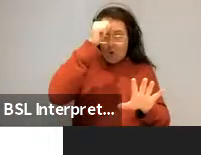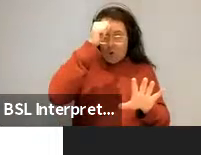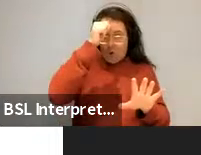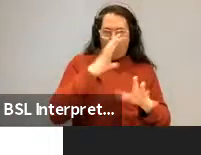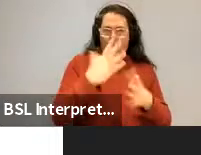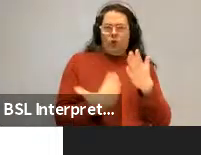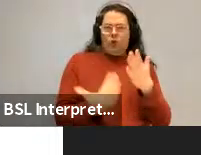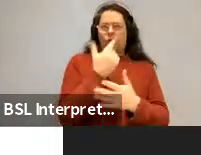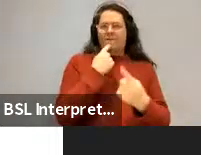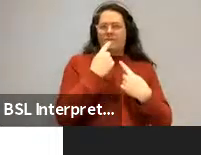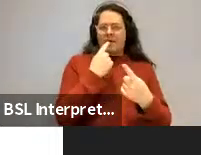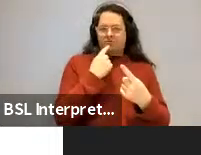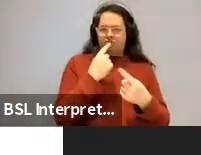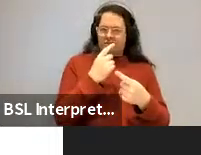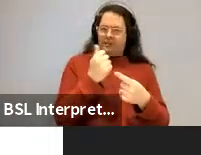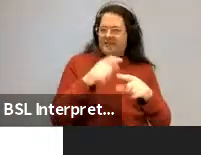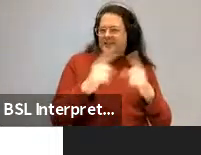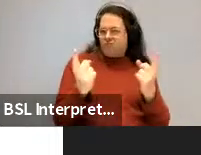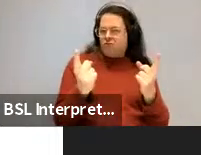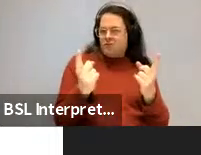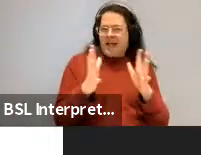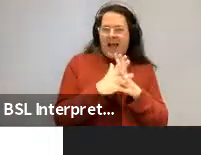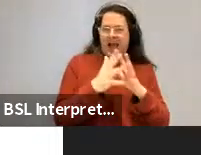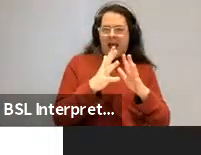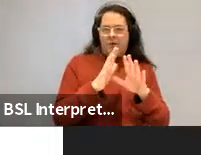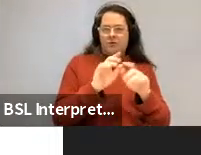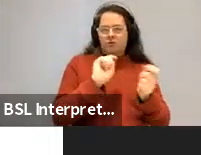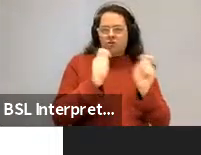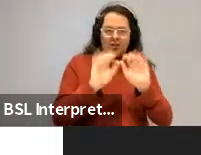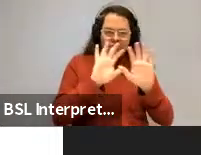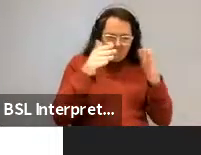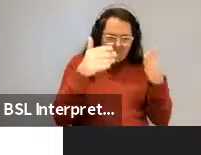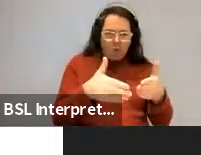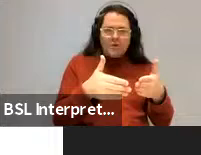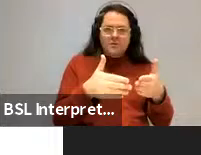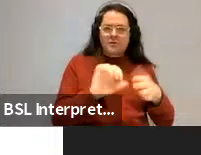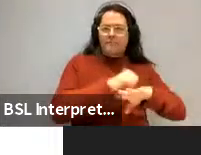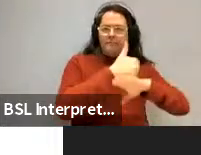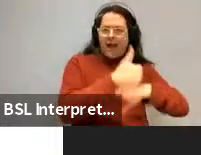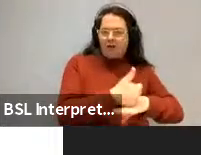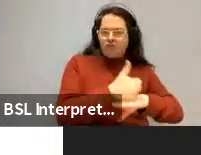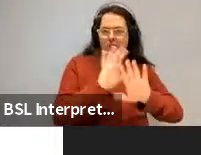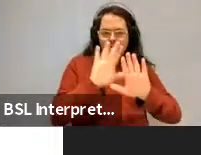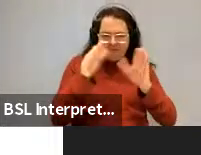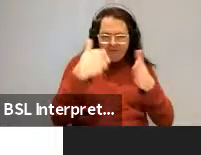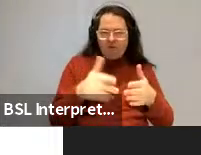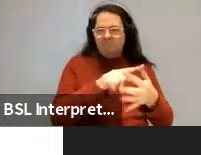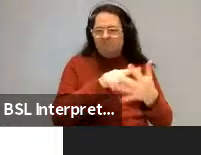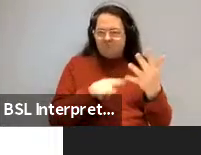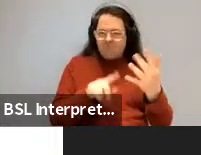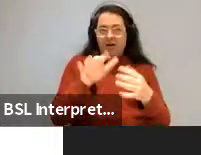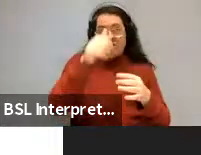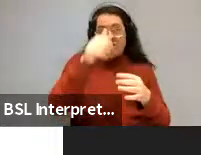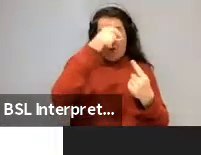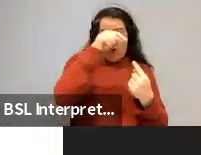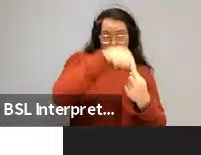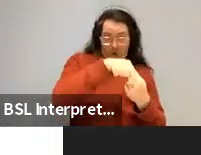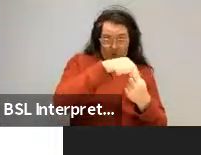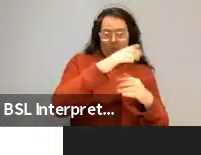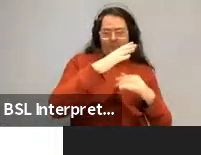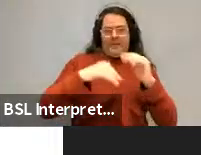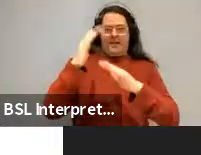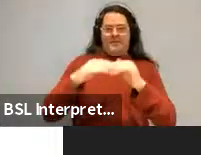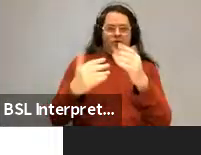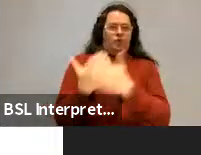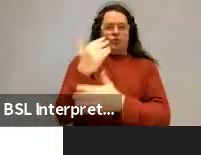focus, uh, discourse and, and what is known anchoring the utterance in existing knowledge of the discourse.